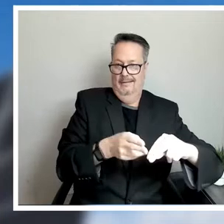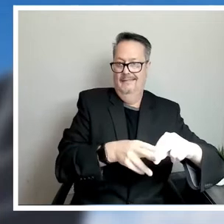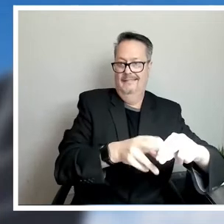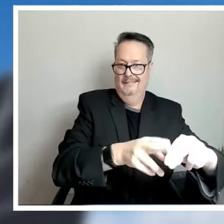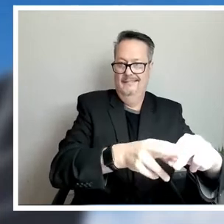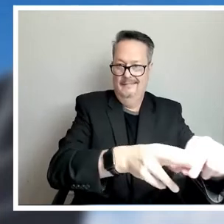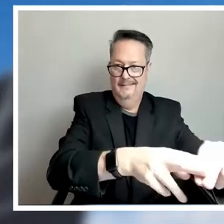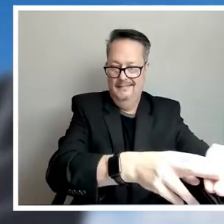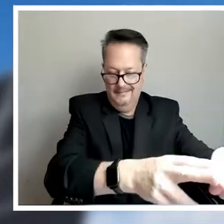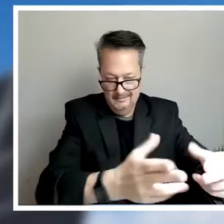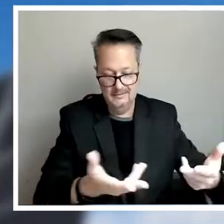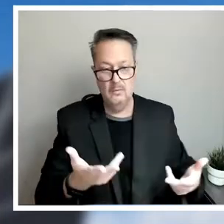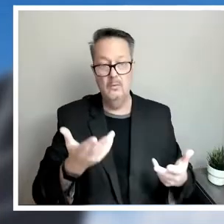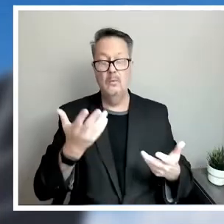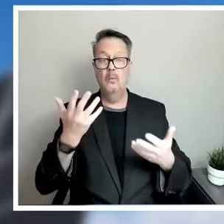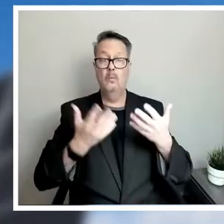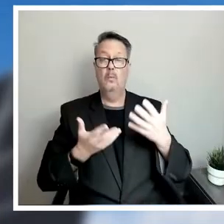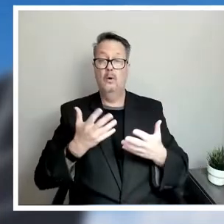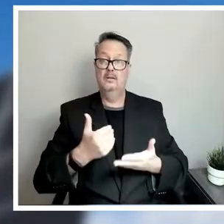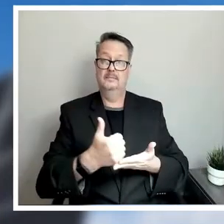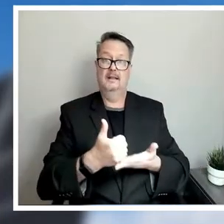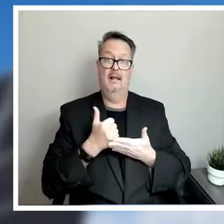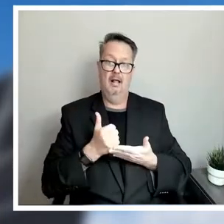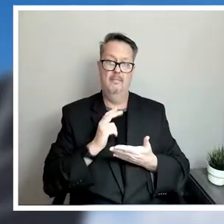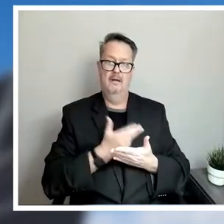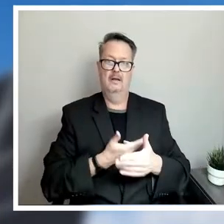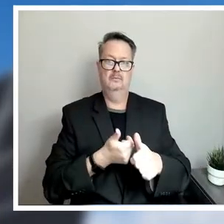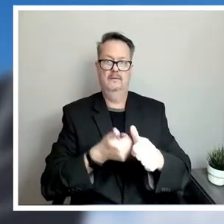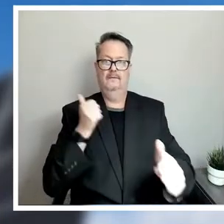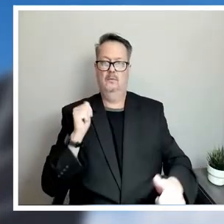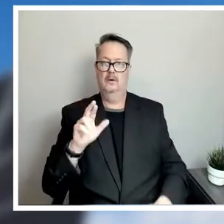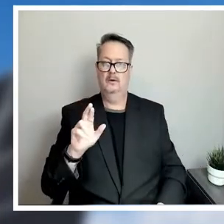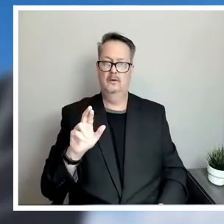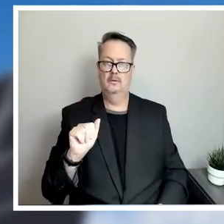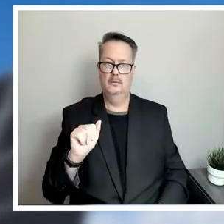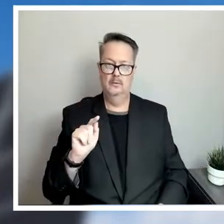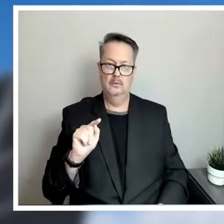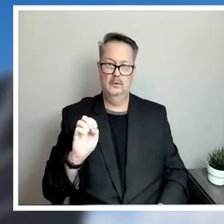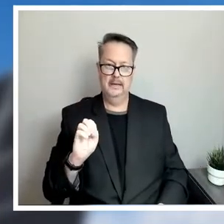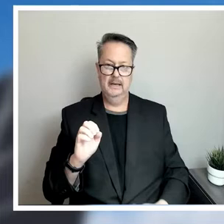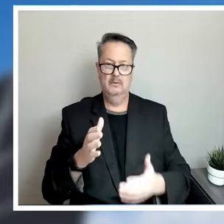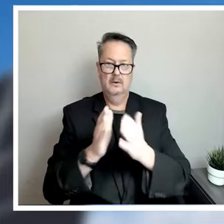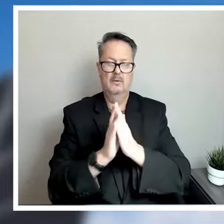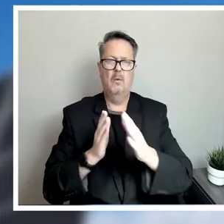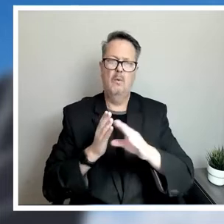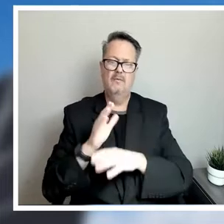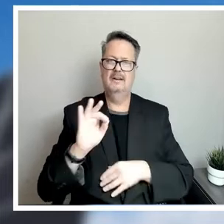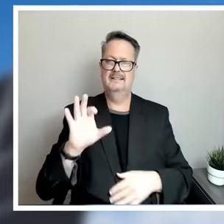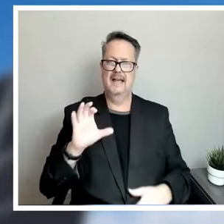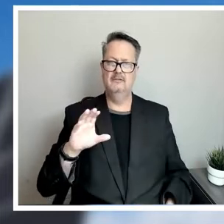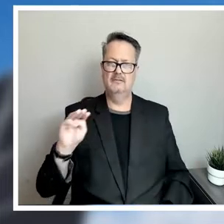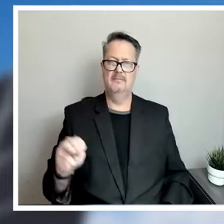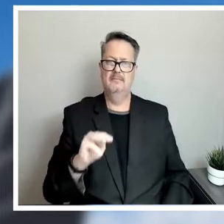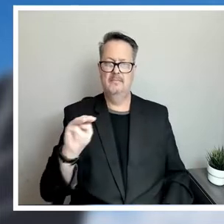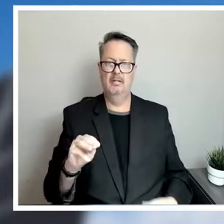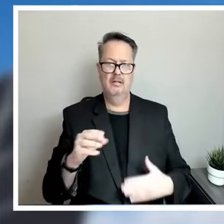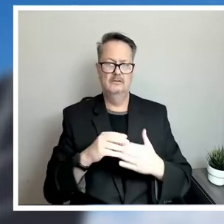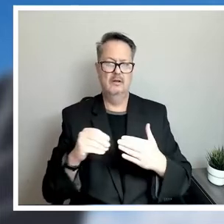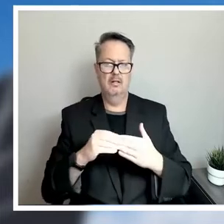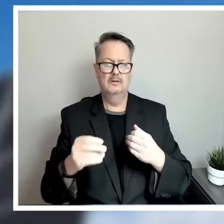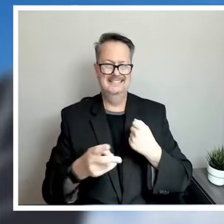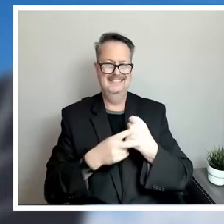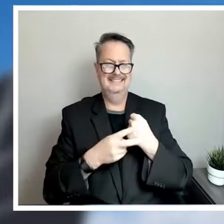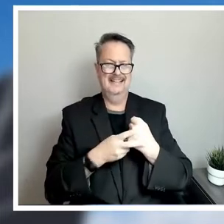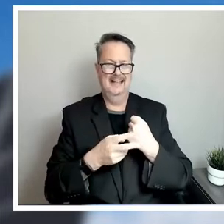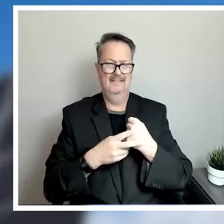Part of what's been able to help us stay away from rate requests, as Rudy mentioned, was over $900 million in savings that we've tallied up over